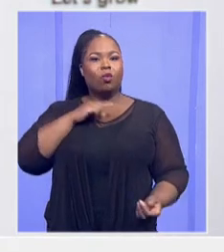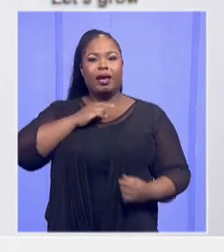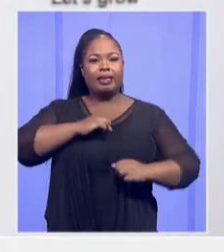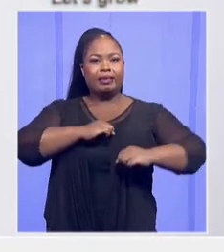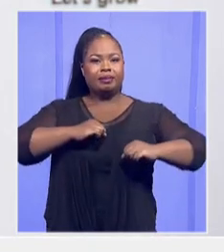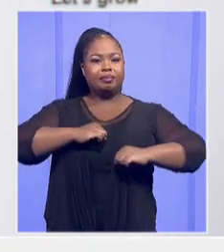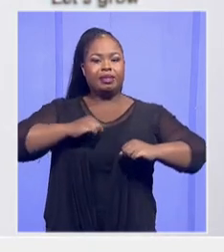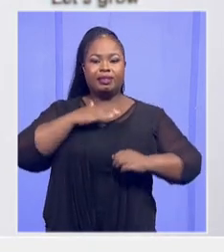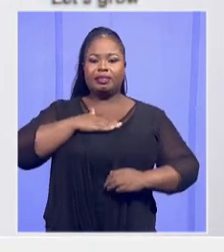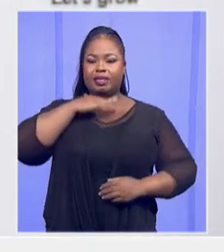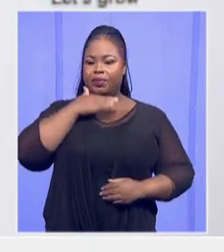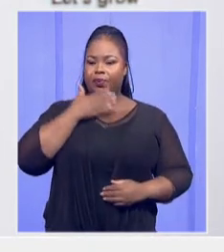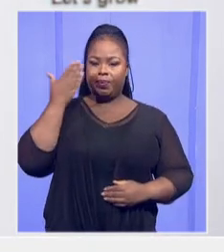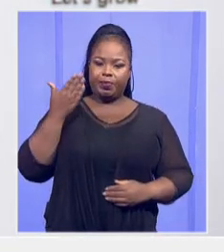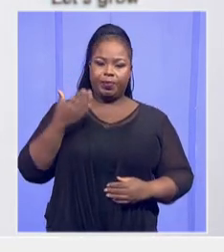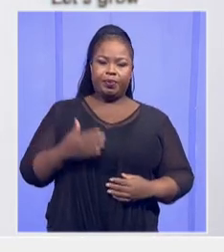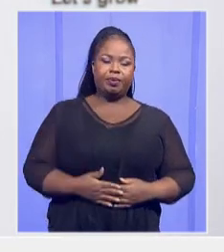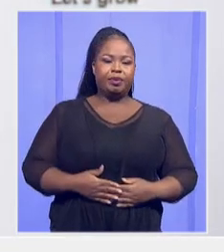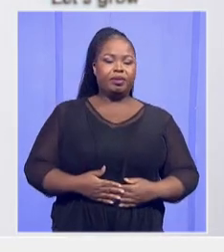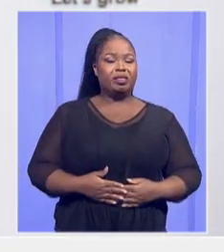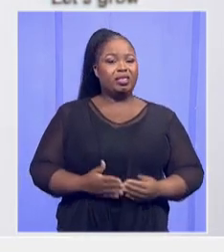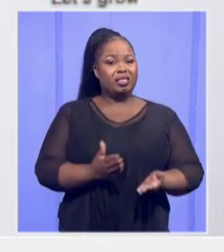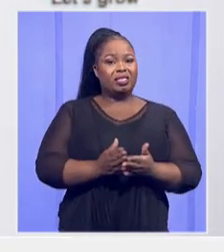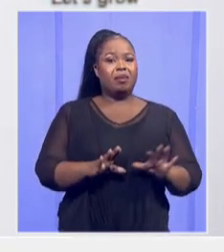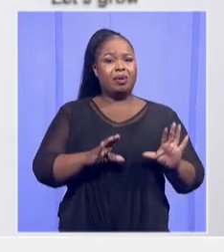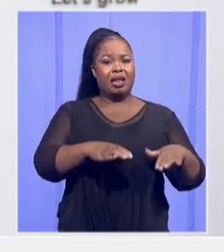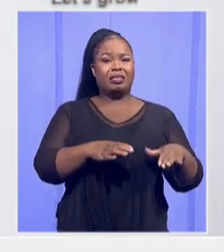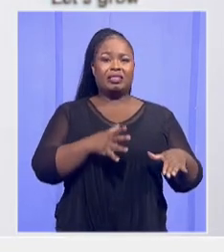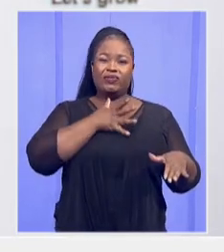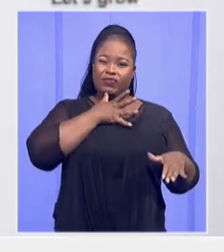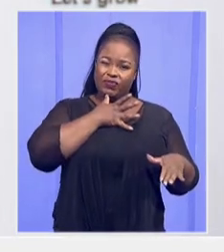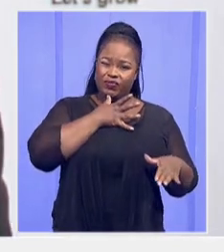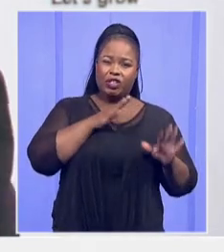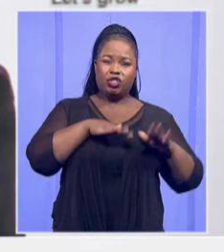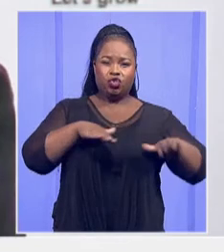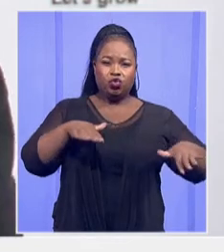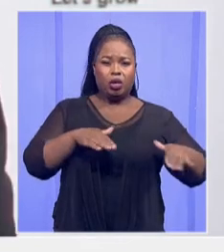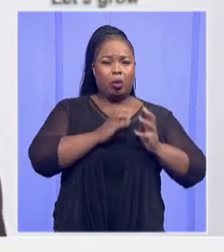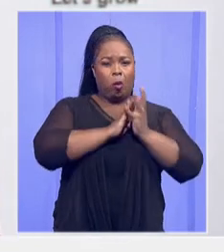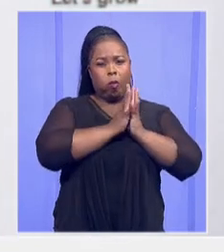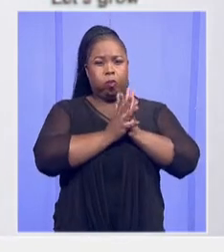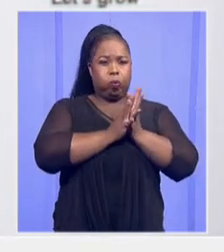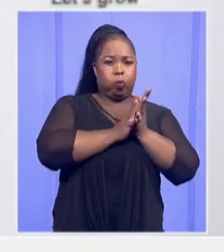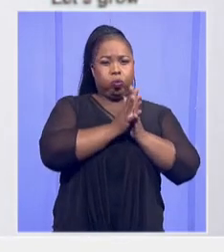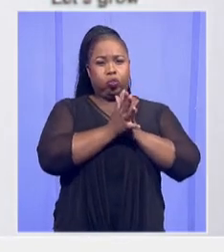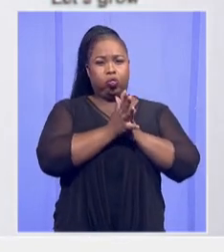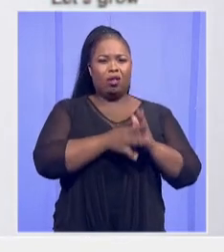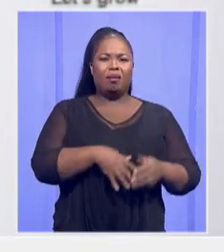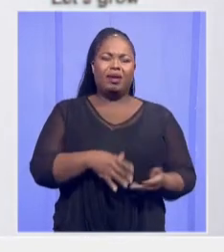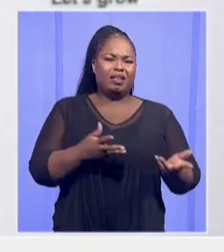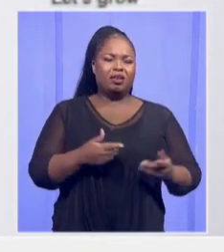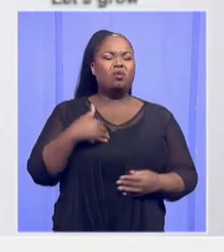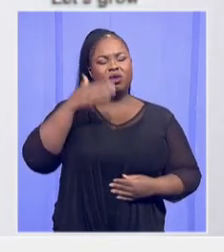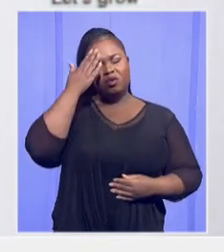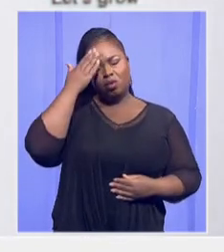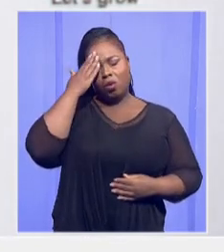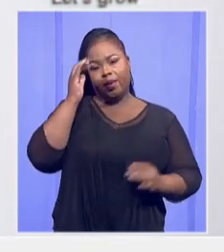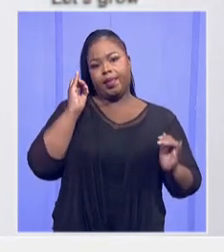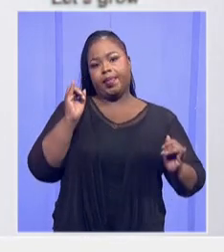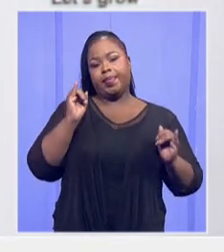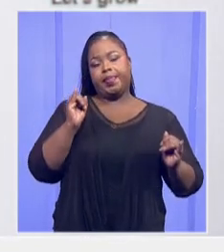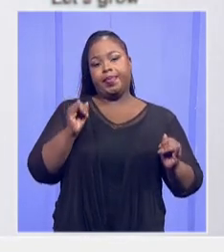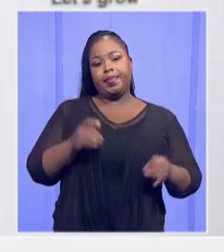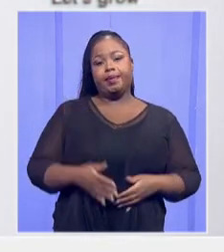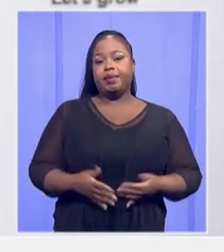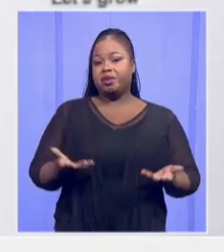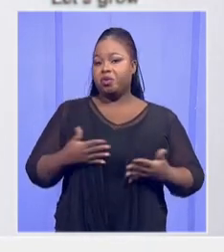spaces, experiencing classes which are overcrowded. And that we all know that it's one of the serious threats even